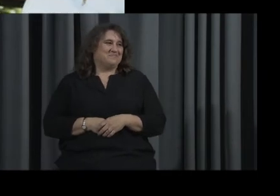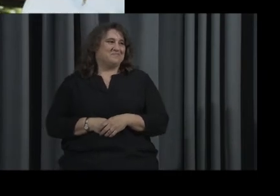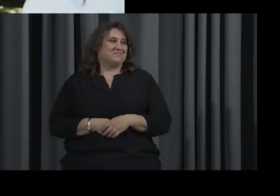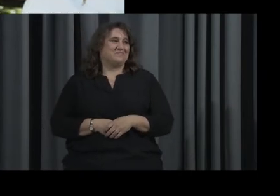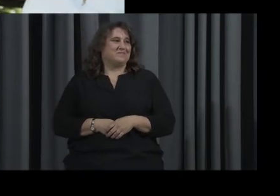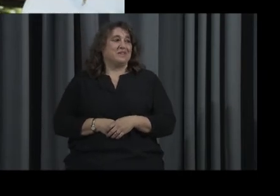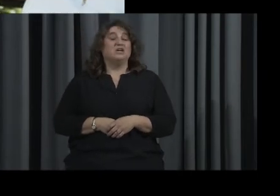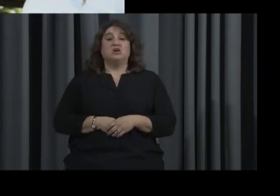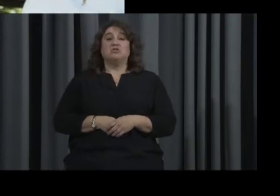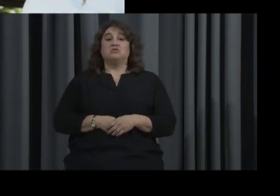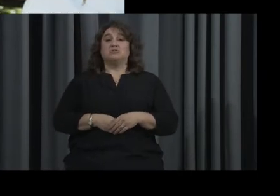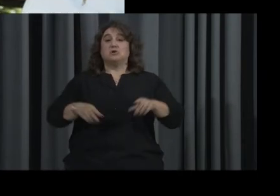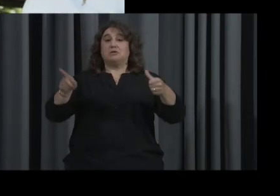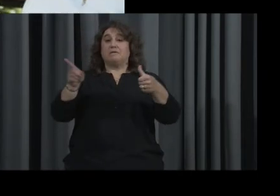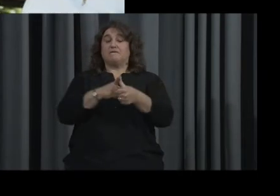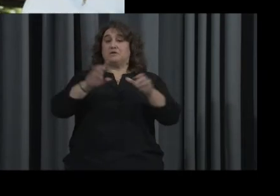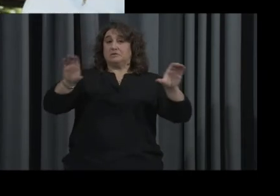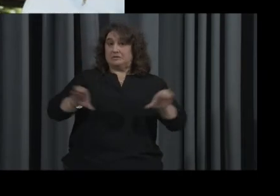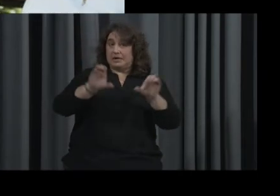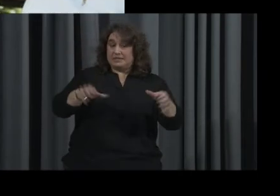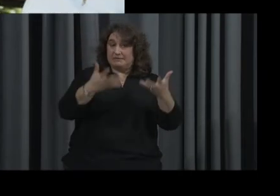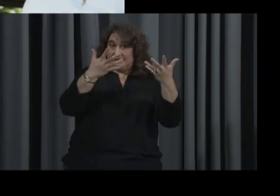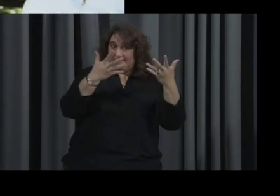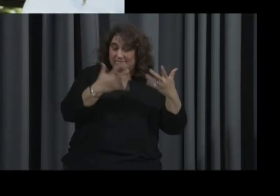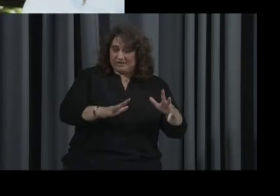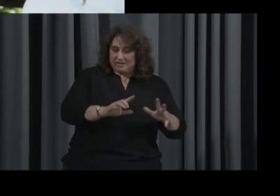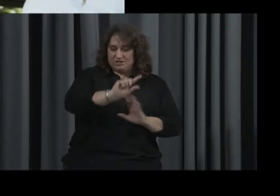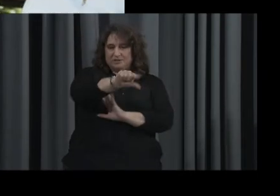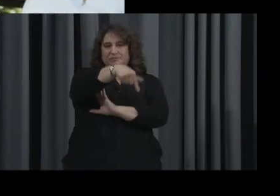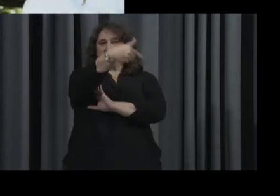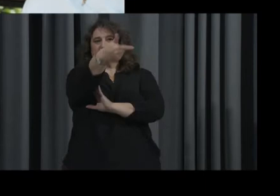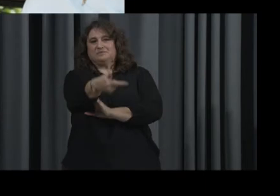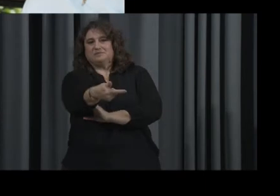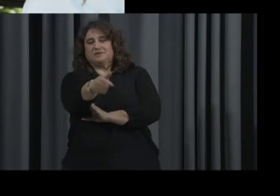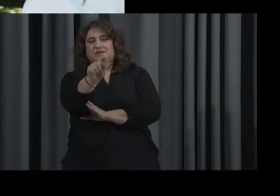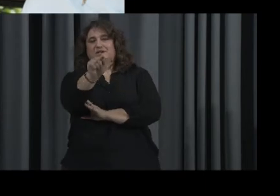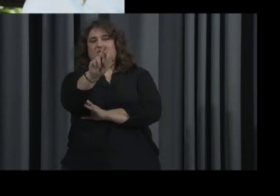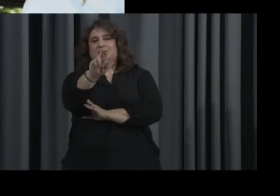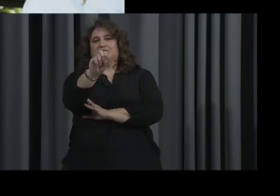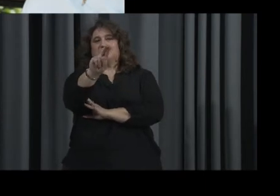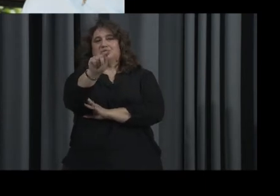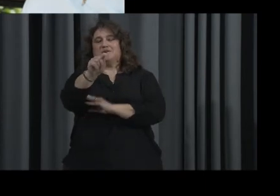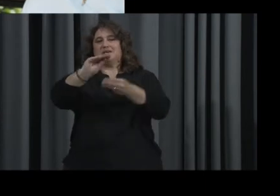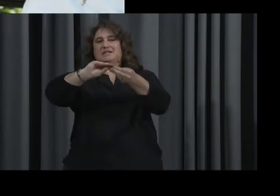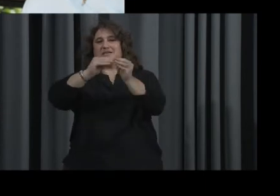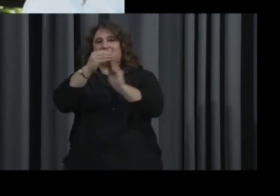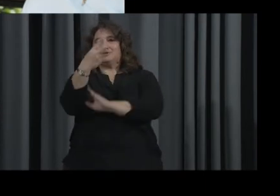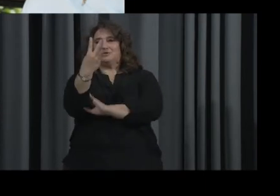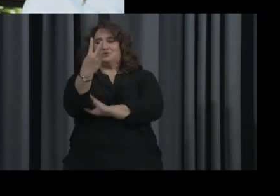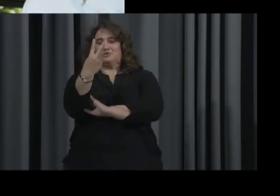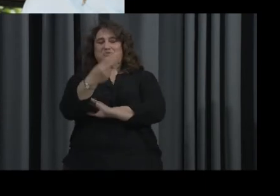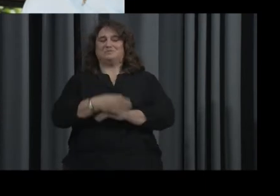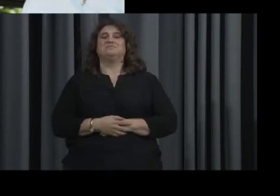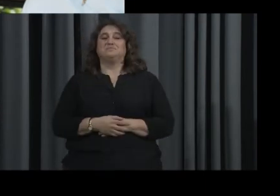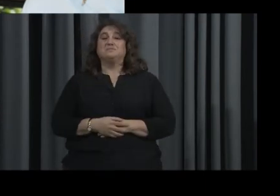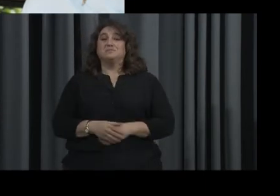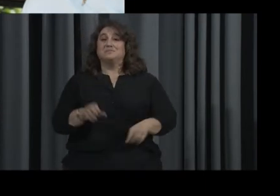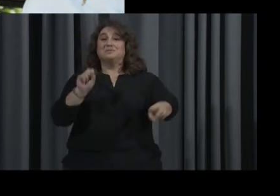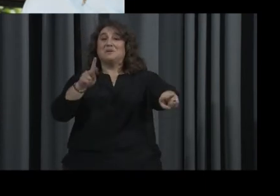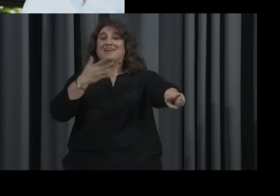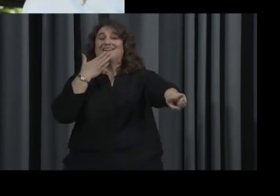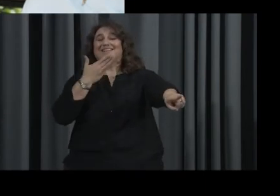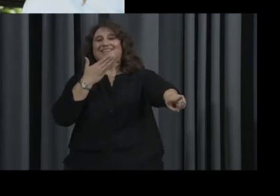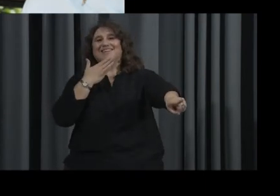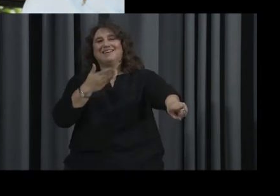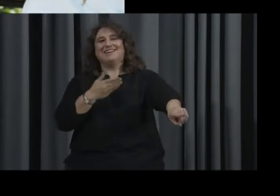up our activity one, and now we'll hand it over to Ms. Trent to go into activity two. All right. Thanks